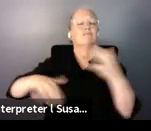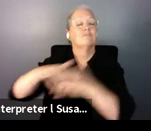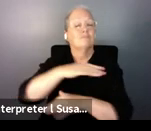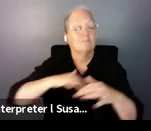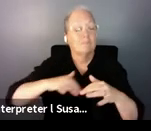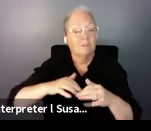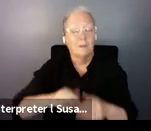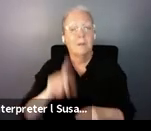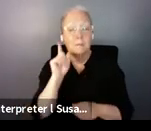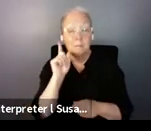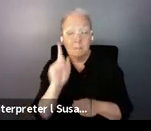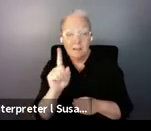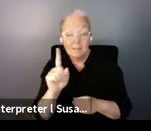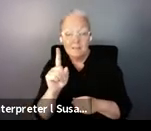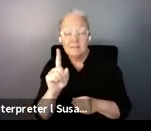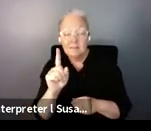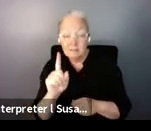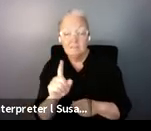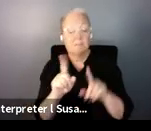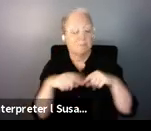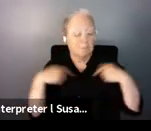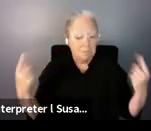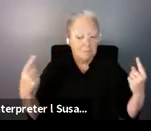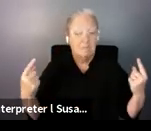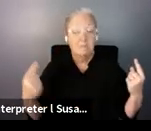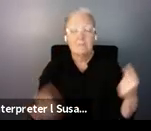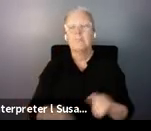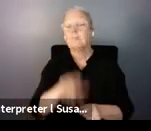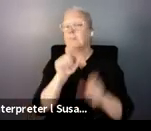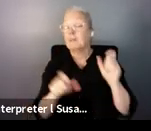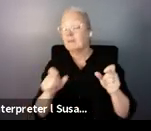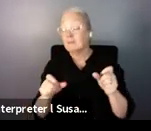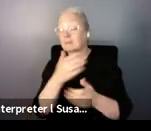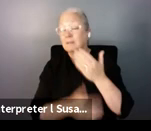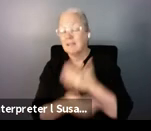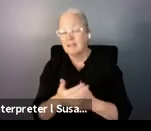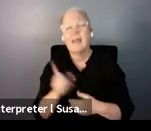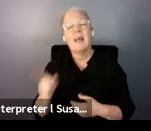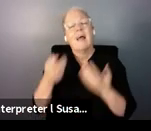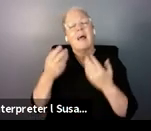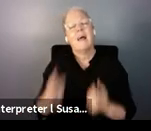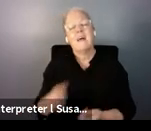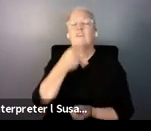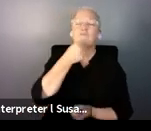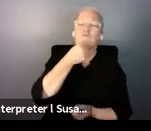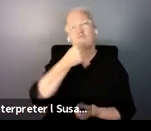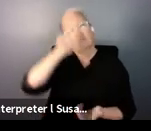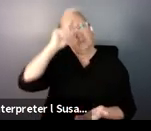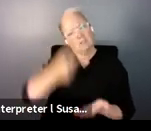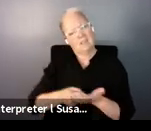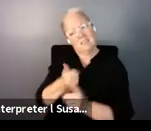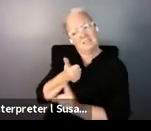any of us, person with disabilities should have choice and control over their own lives.